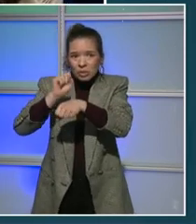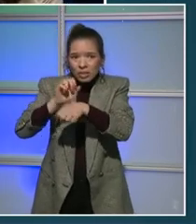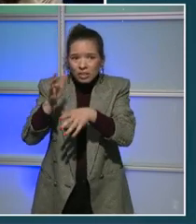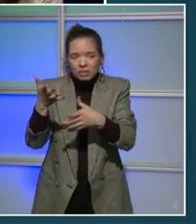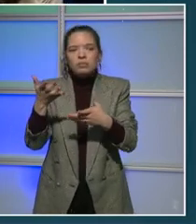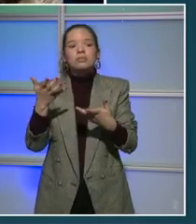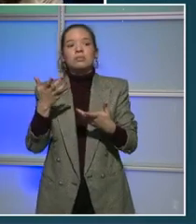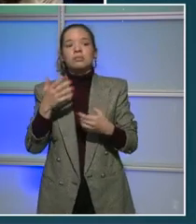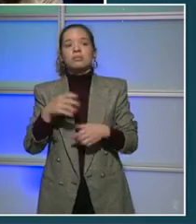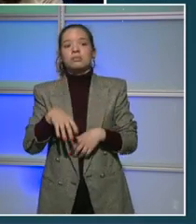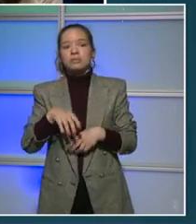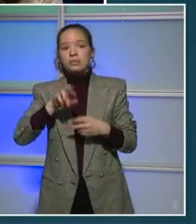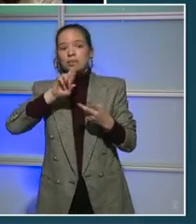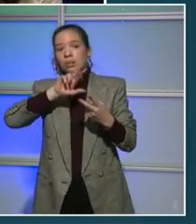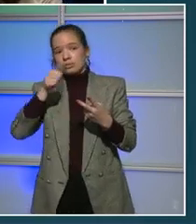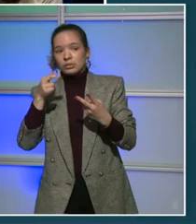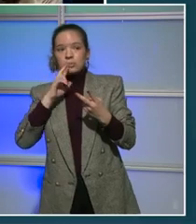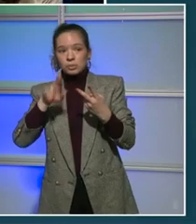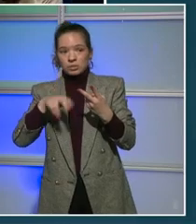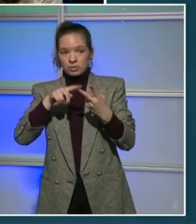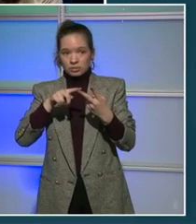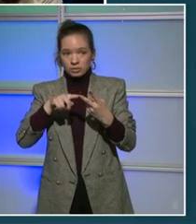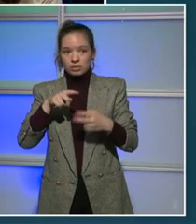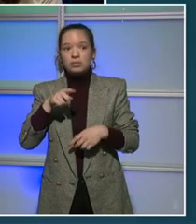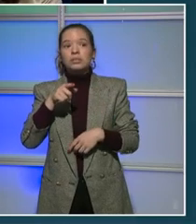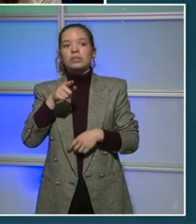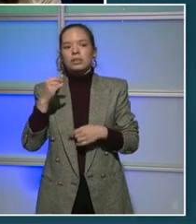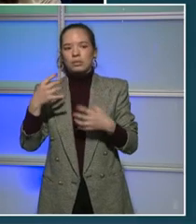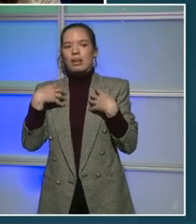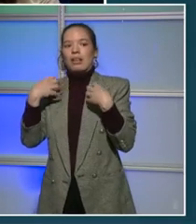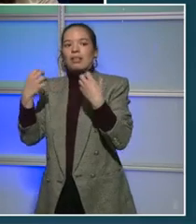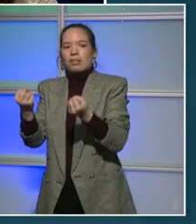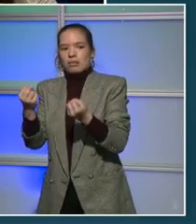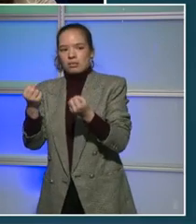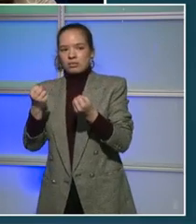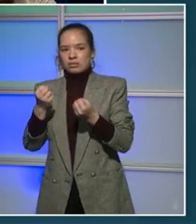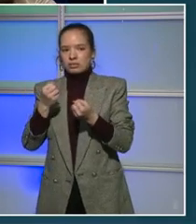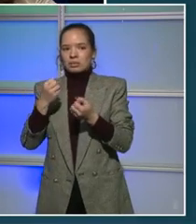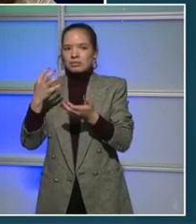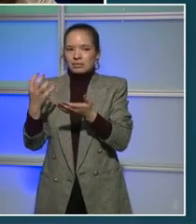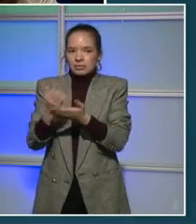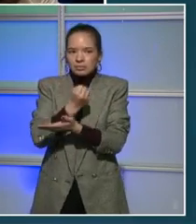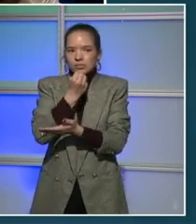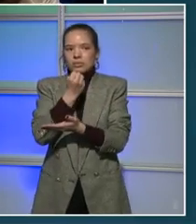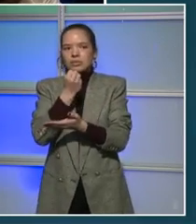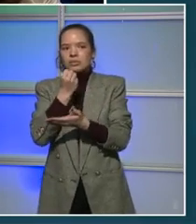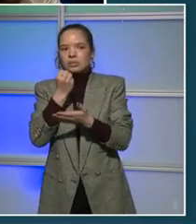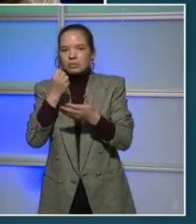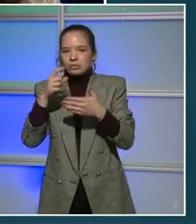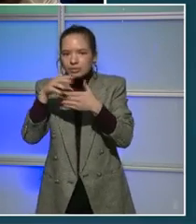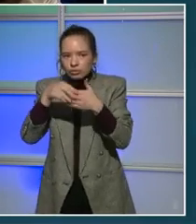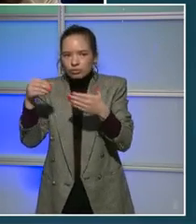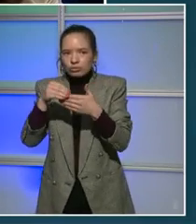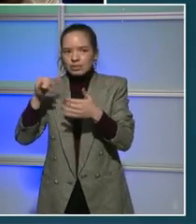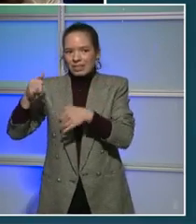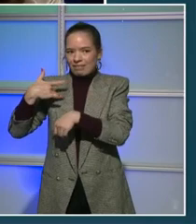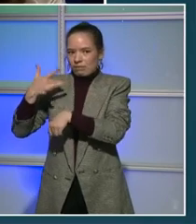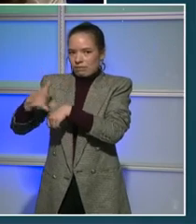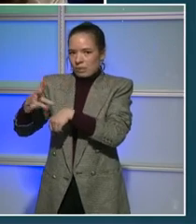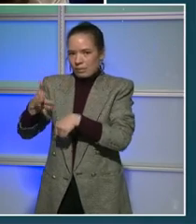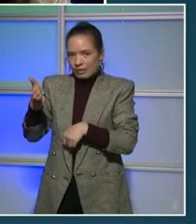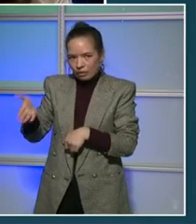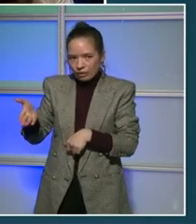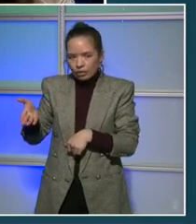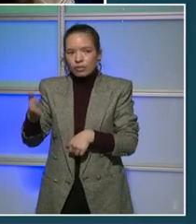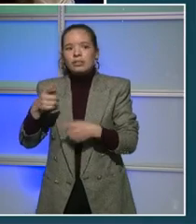full advantage of the federal and local dollars available to us to drive what we call high-impact credentialing, and this is